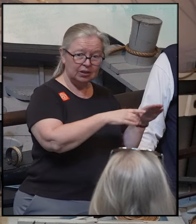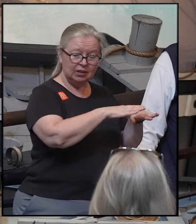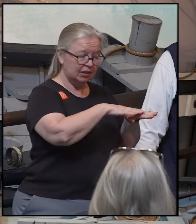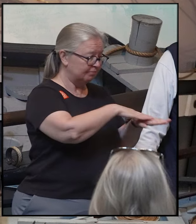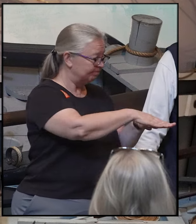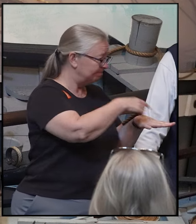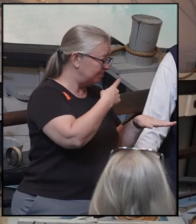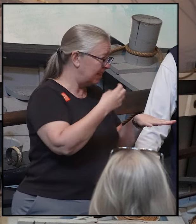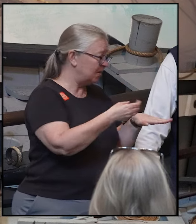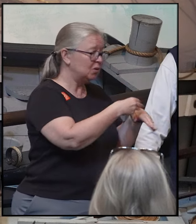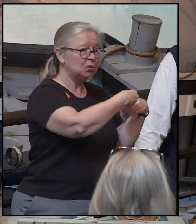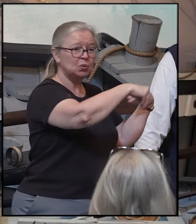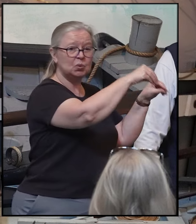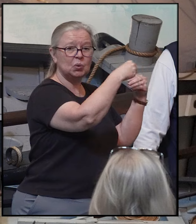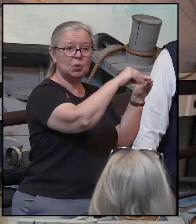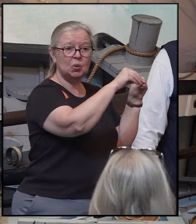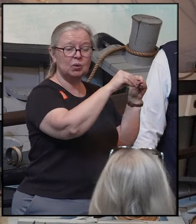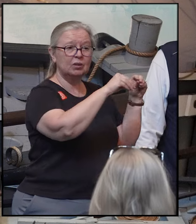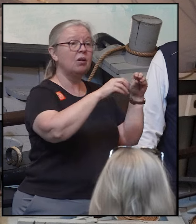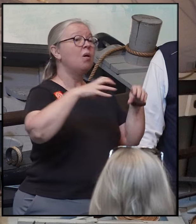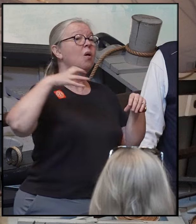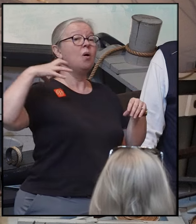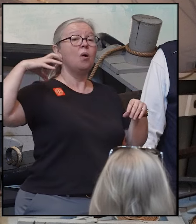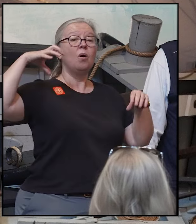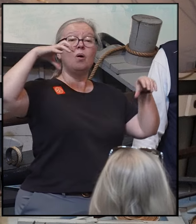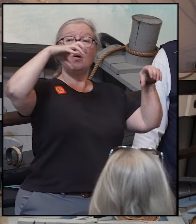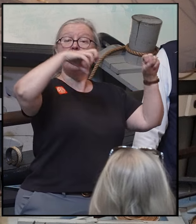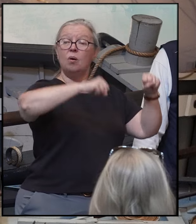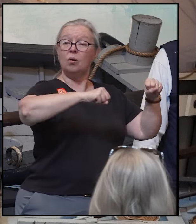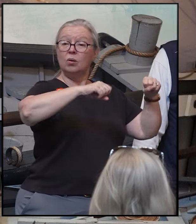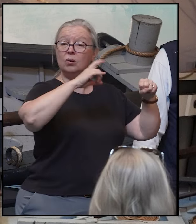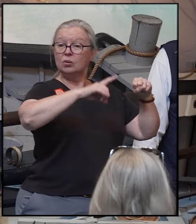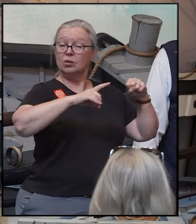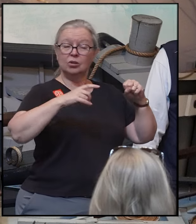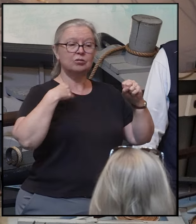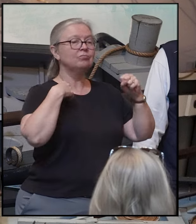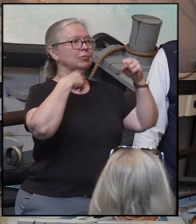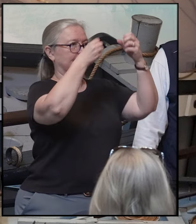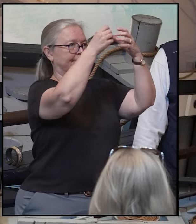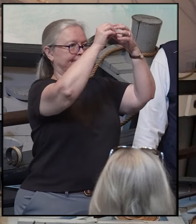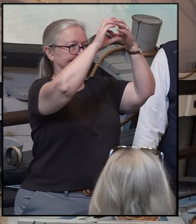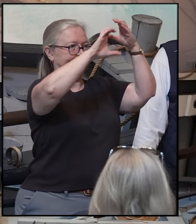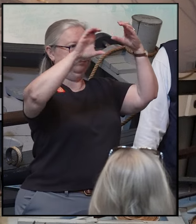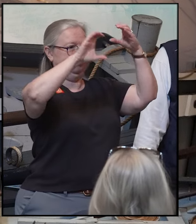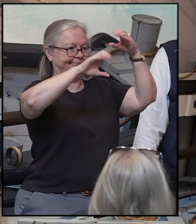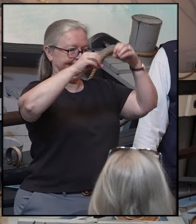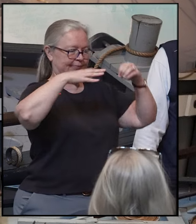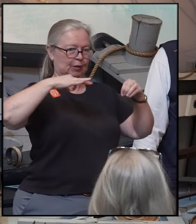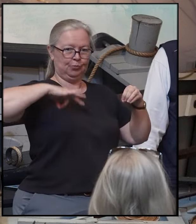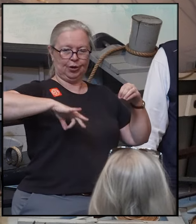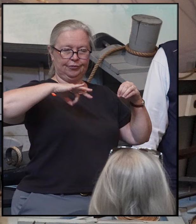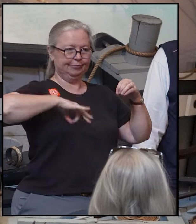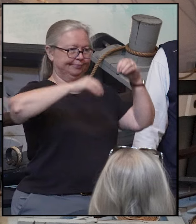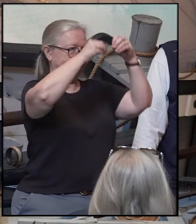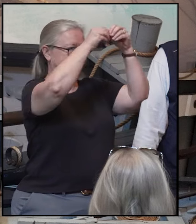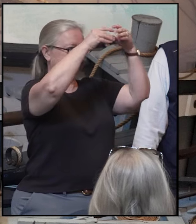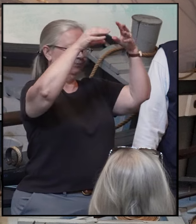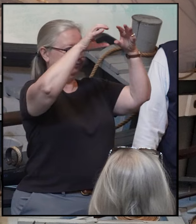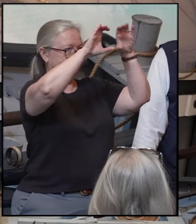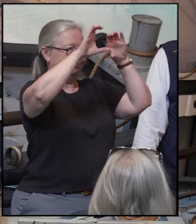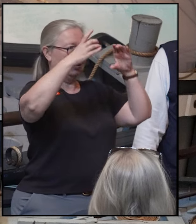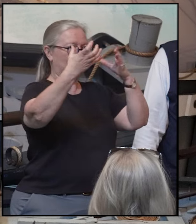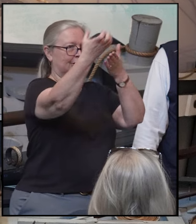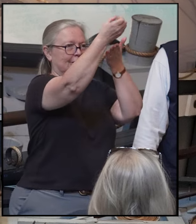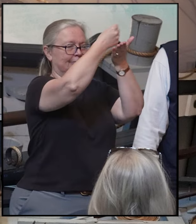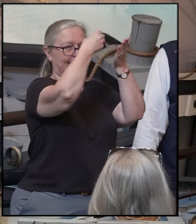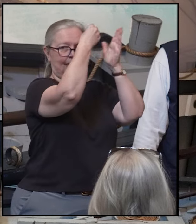Immediately off the top, the owners and backers will take their cut of the profits. We then have to figure out how